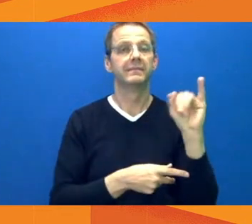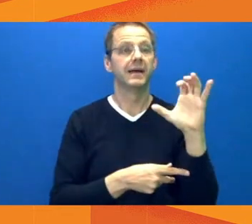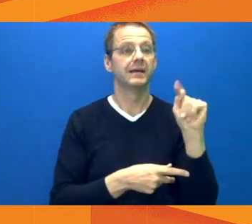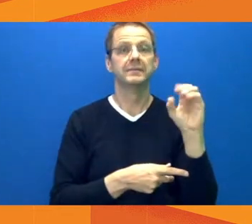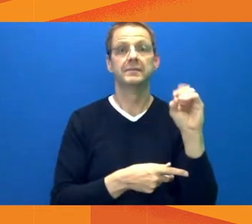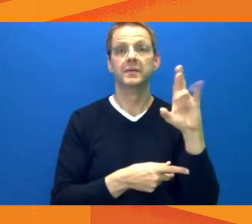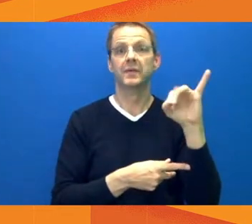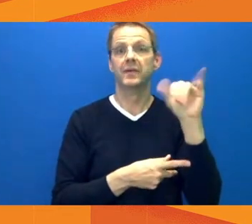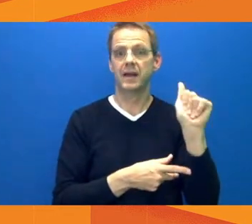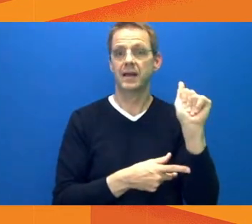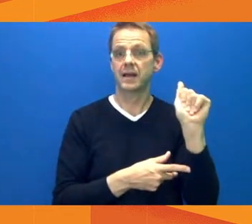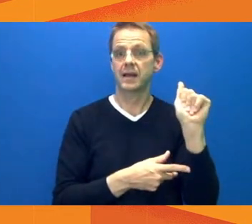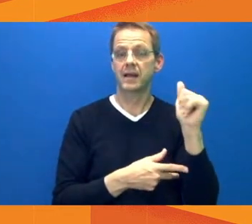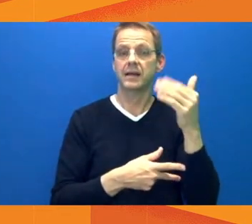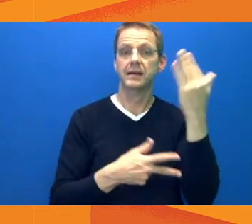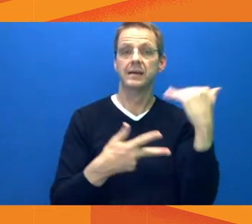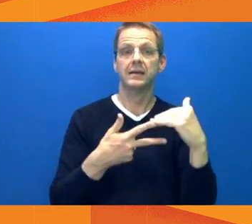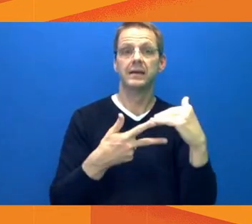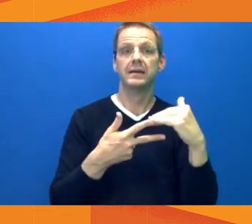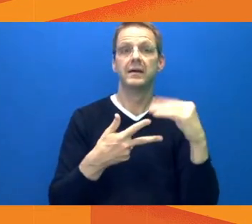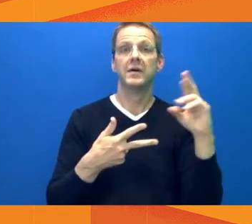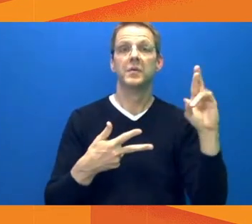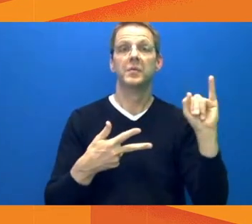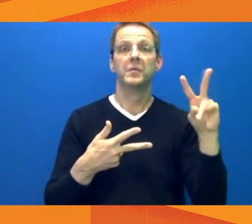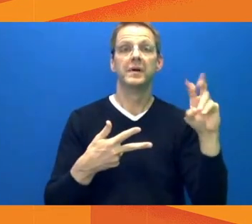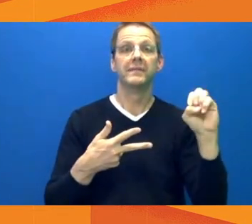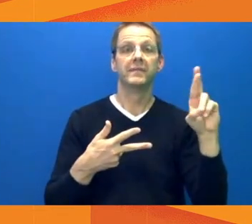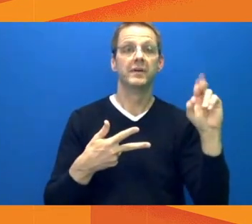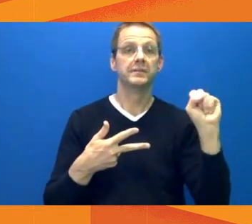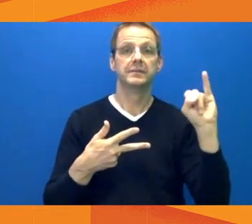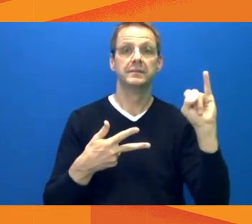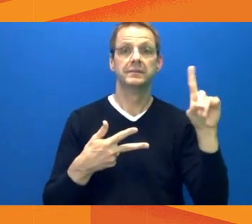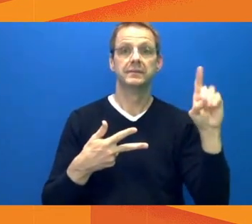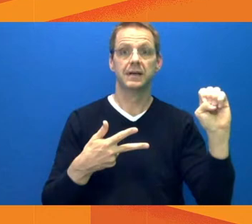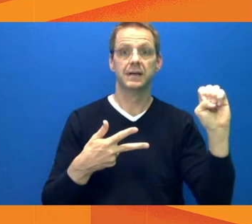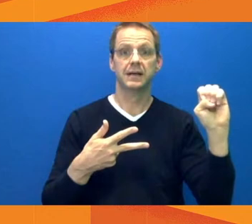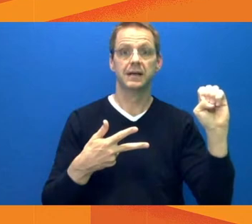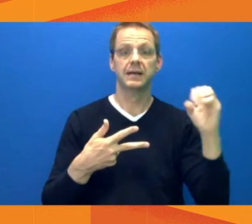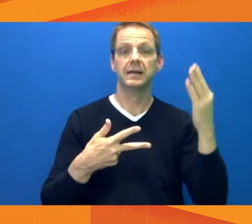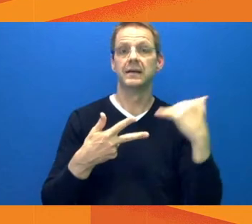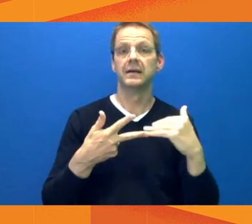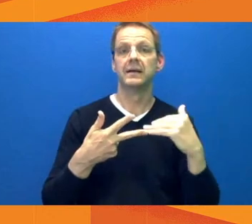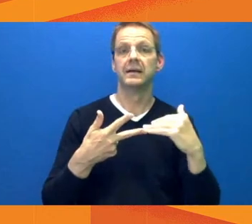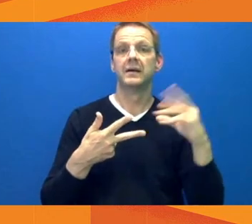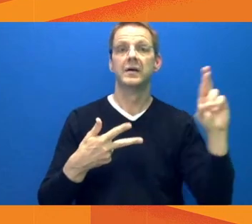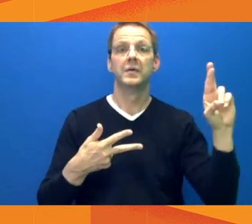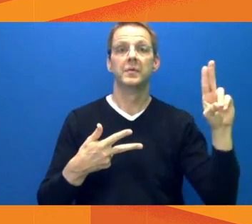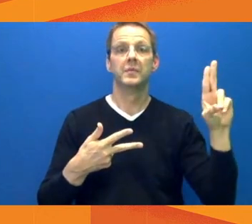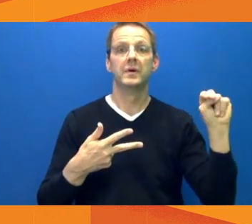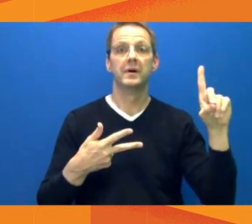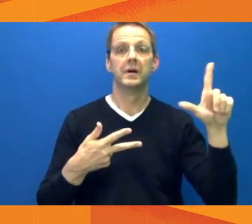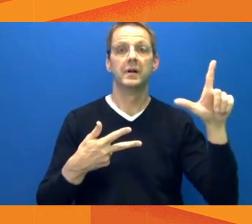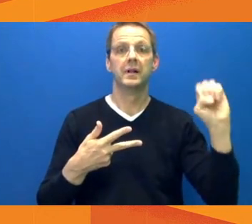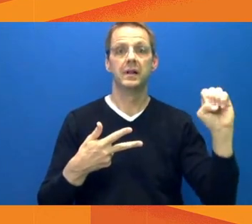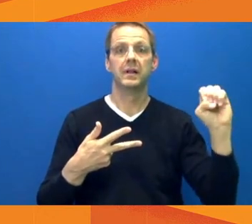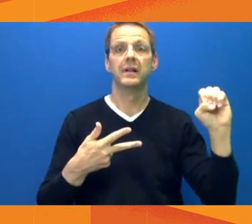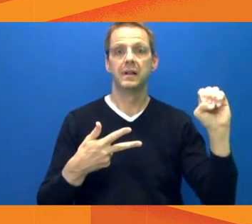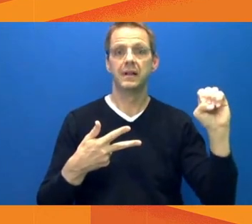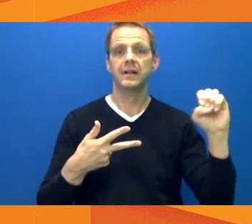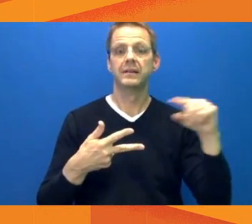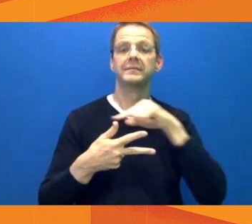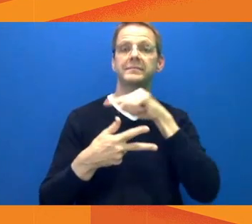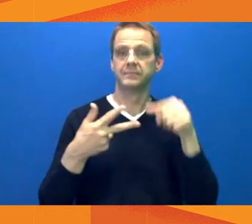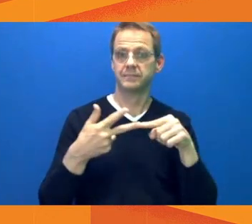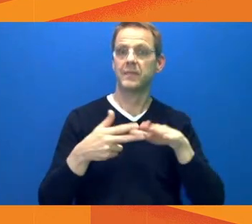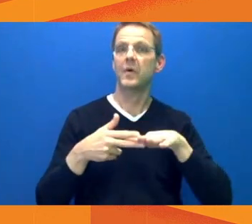at movelearnplay.edmonton.ca. We thank Edmontonians for their patience as we adjust to these new